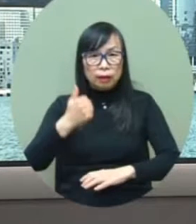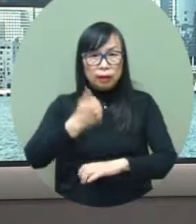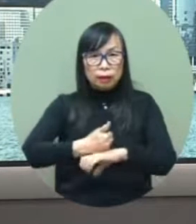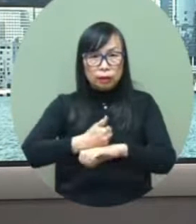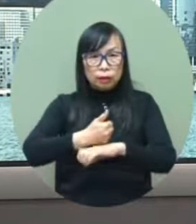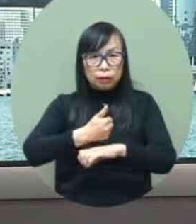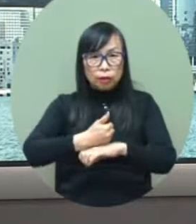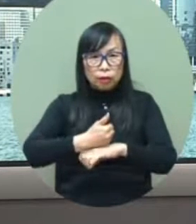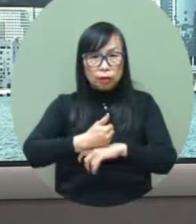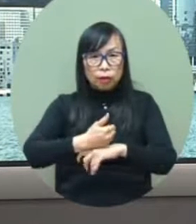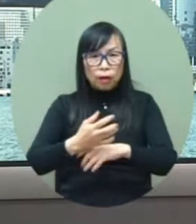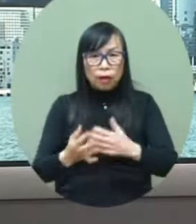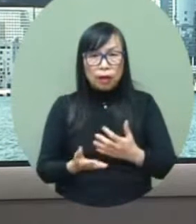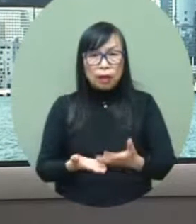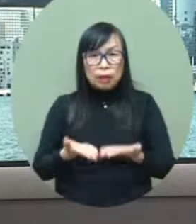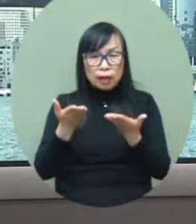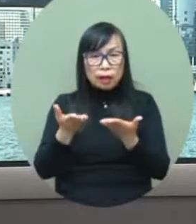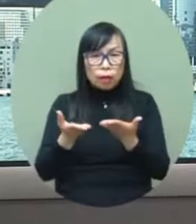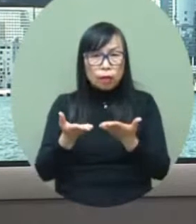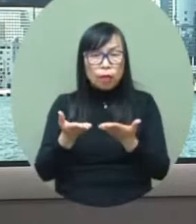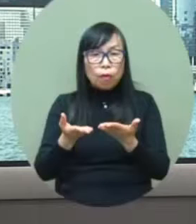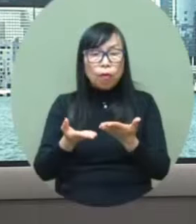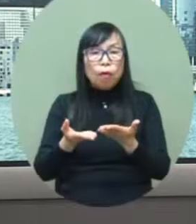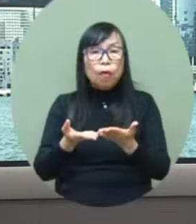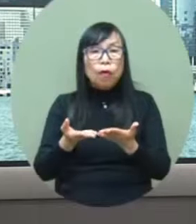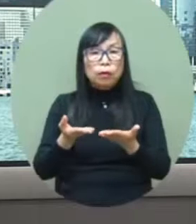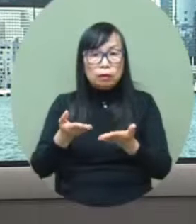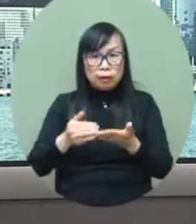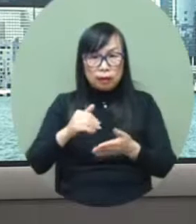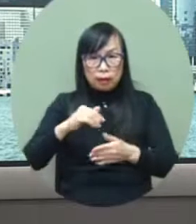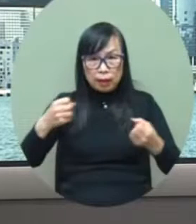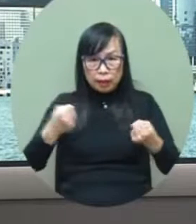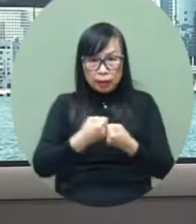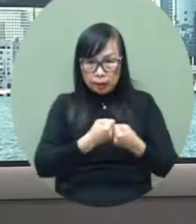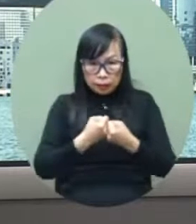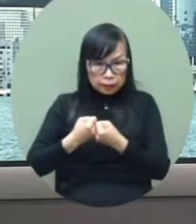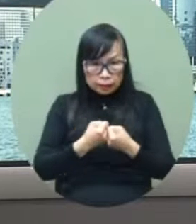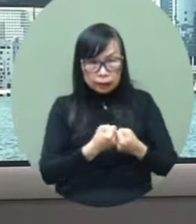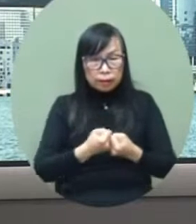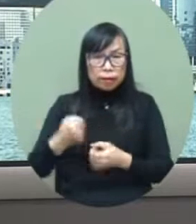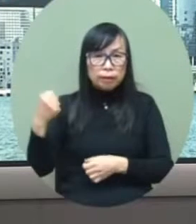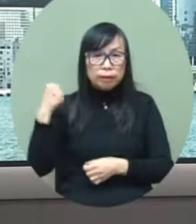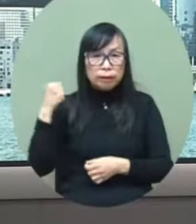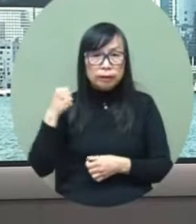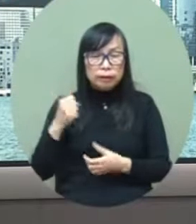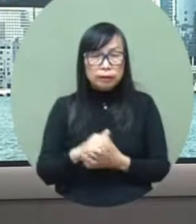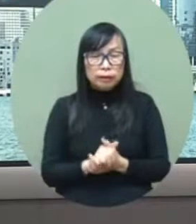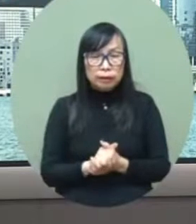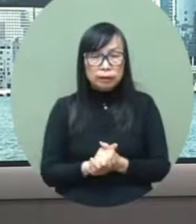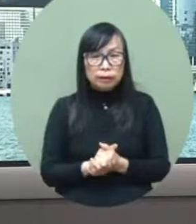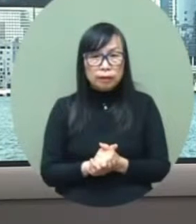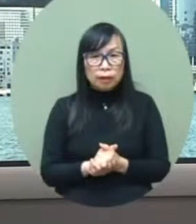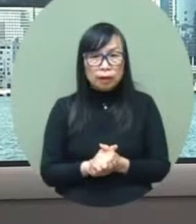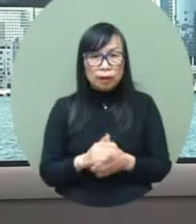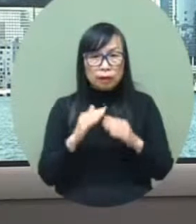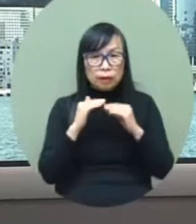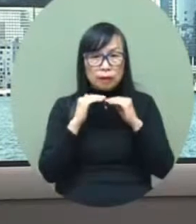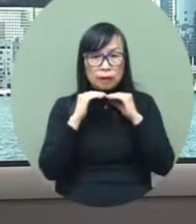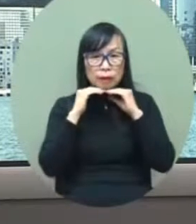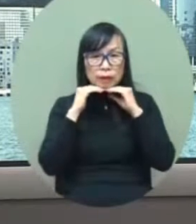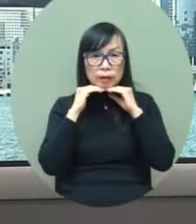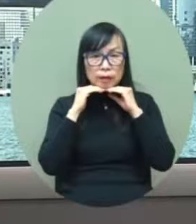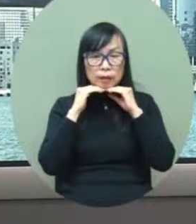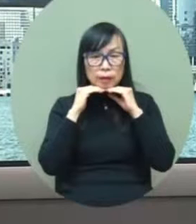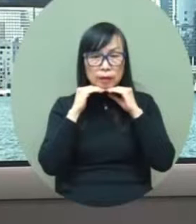i have a high hope that my visit will be received well by the